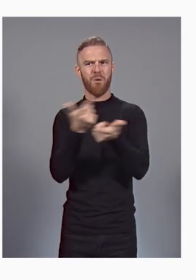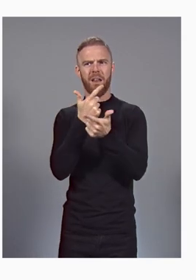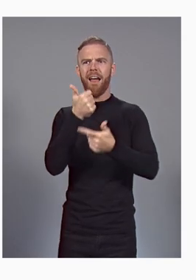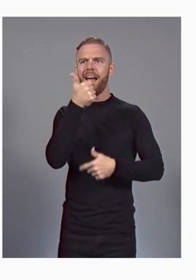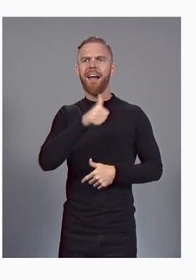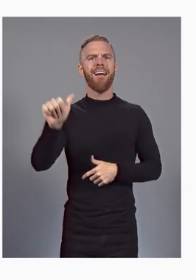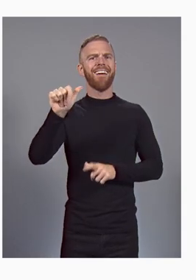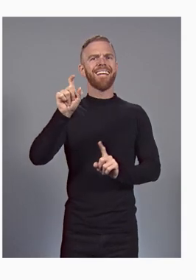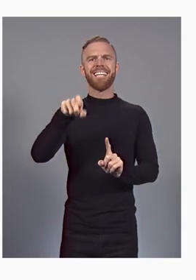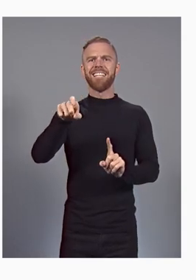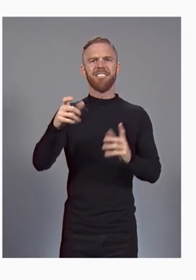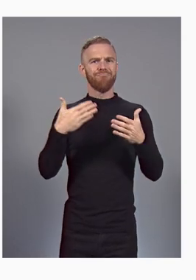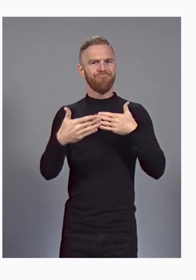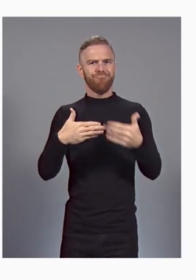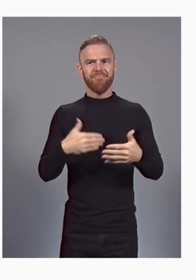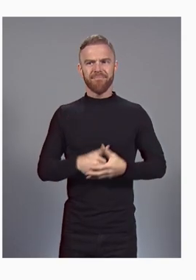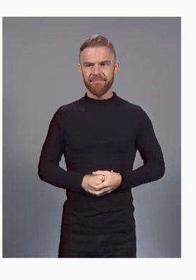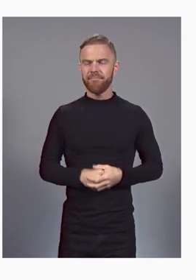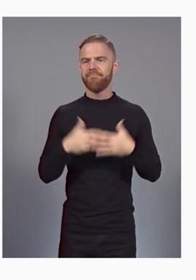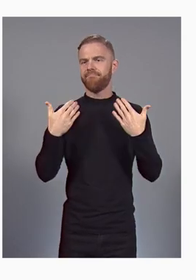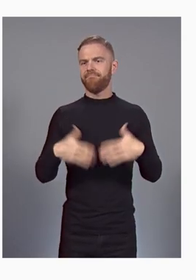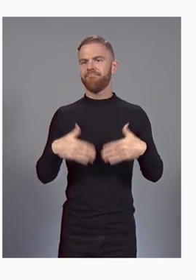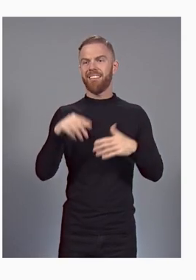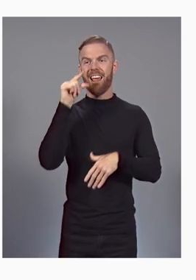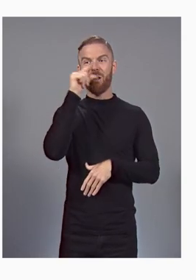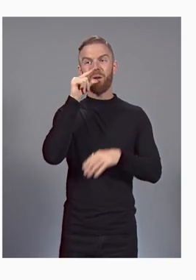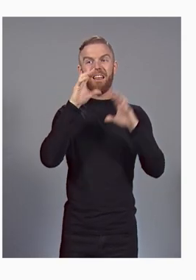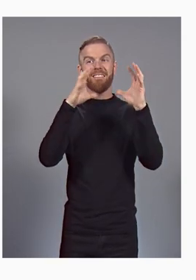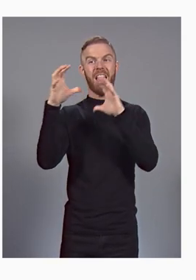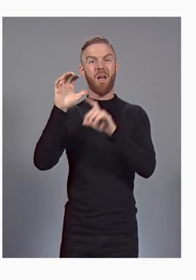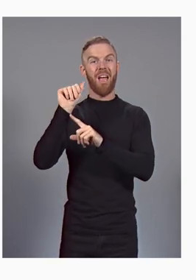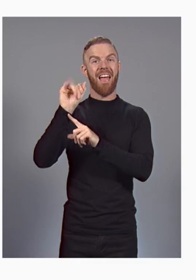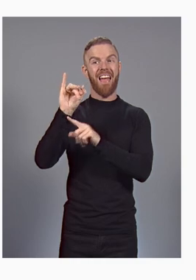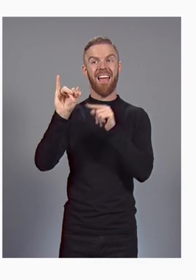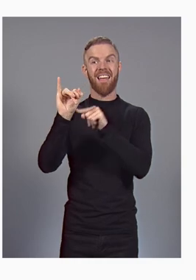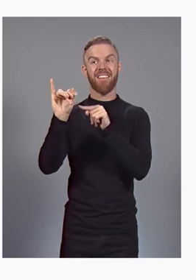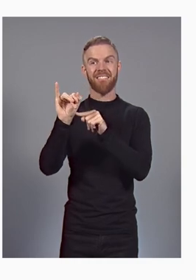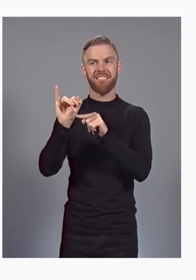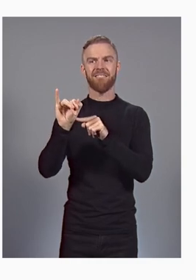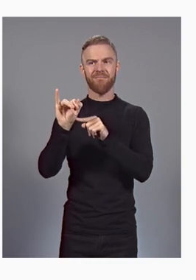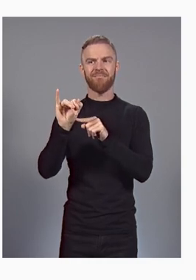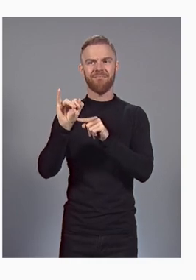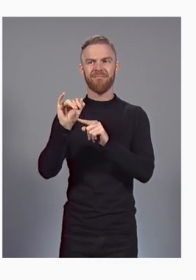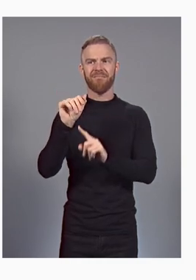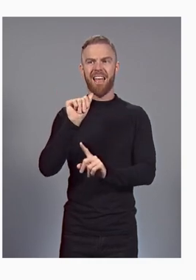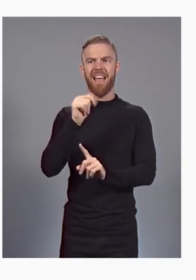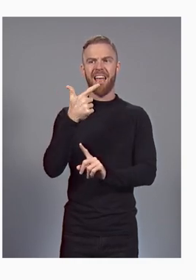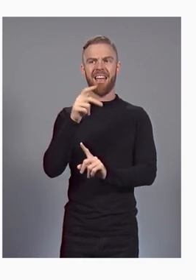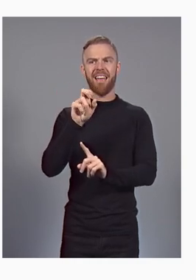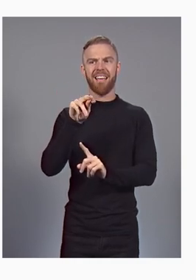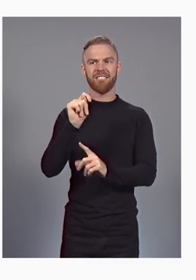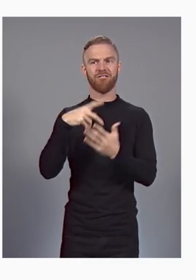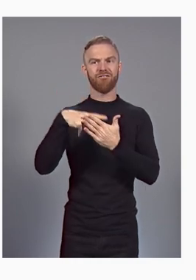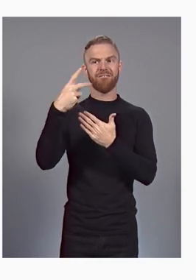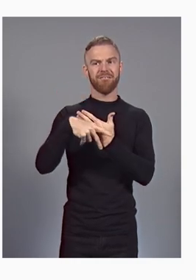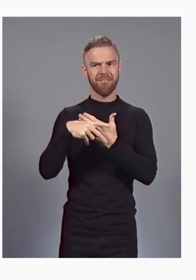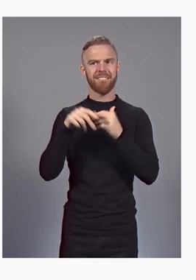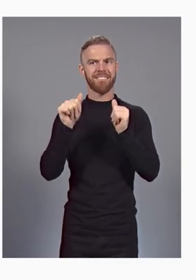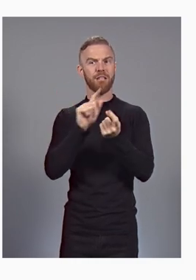It is Google Cloud's AI agent that helps companies translate content in over 135 languages.